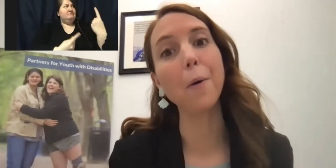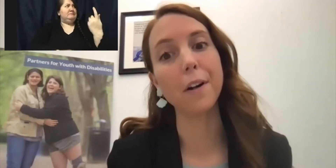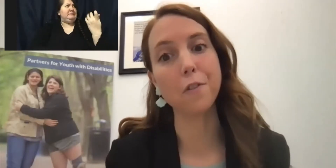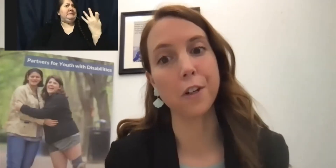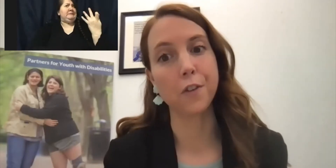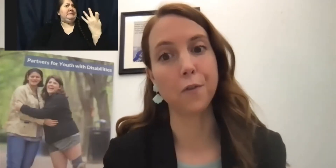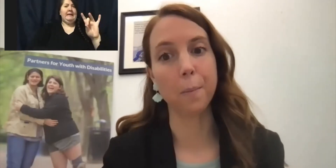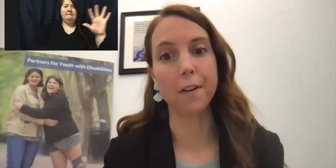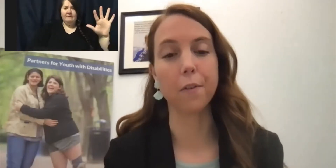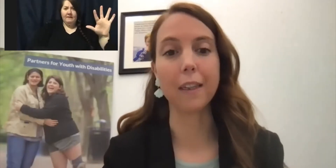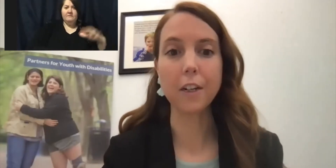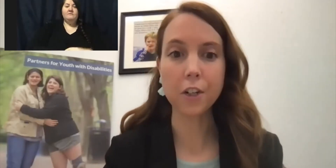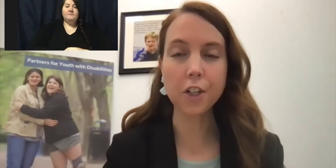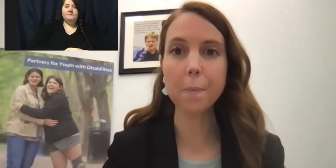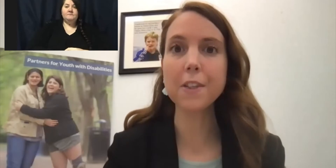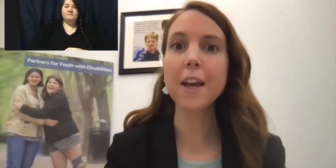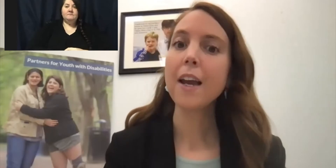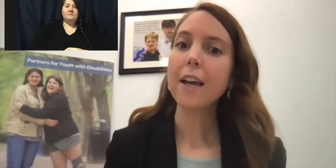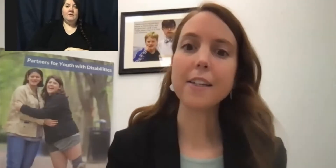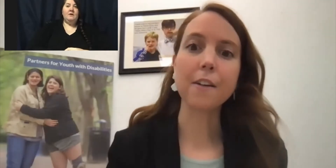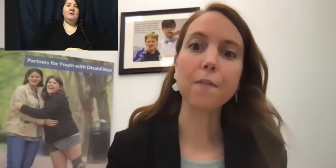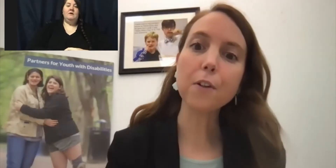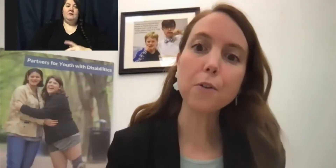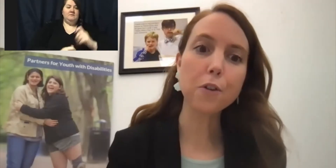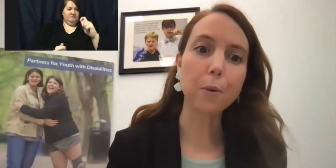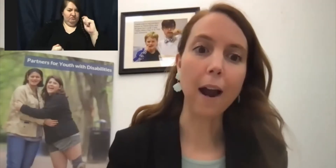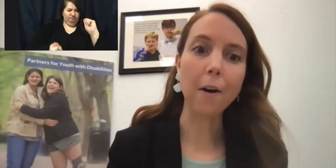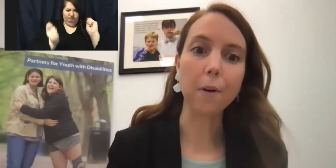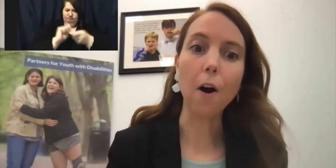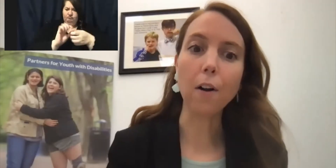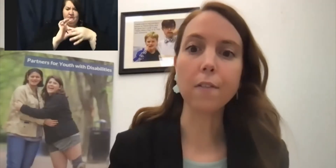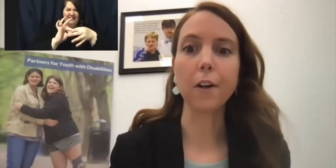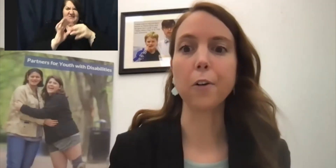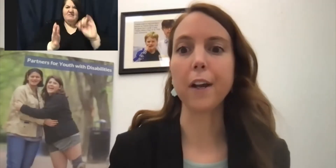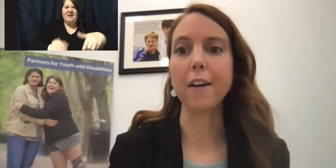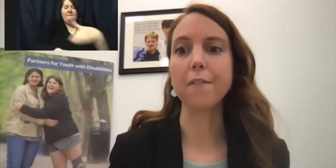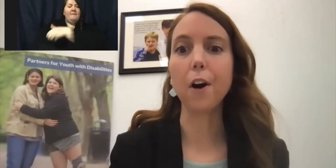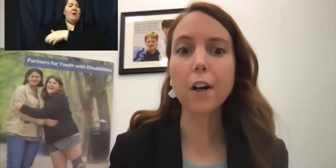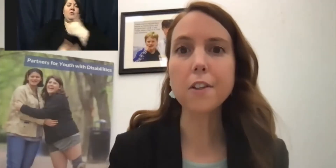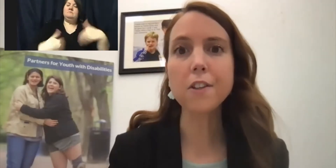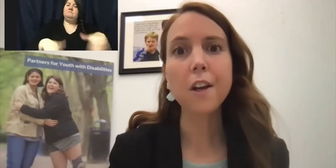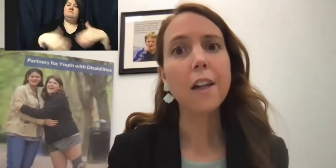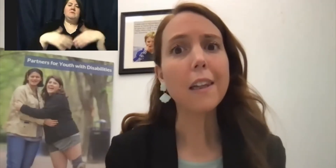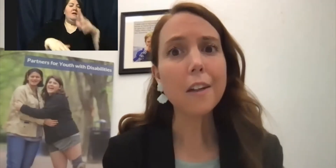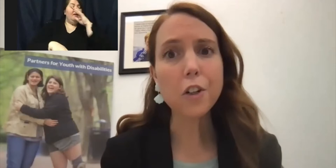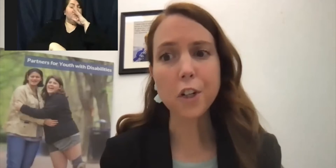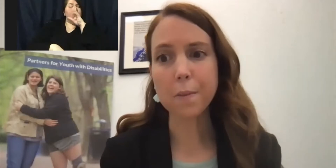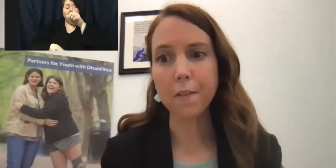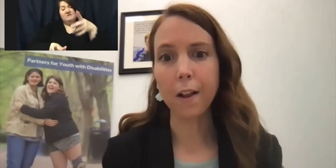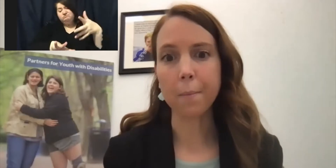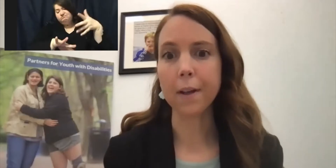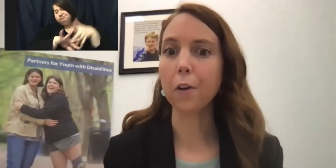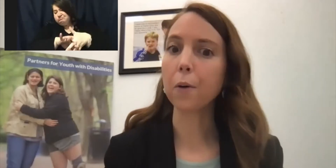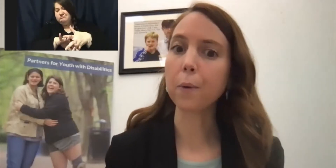power of transformative relationships is infused throughout all of our creative arts, leadership